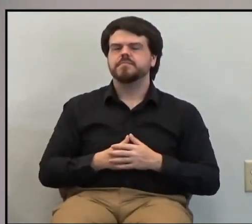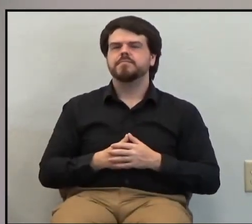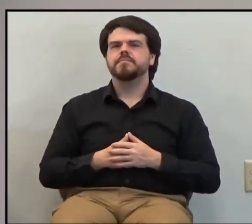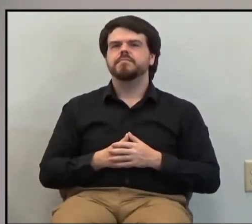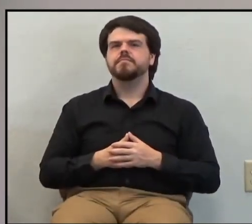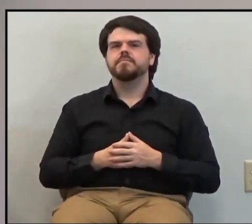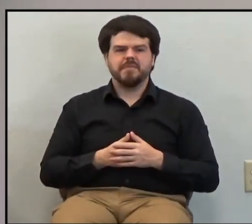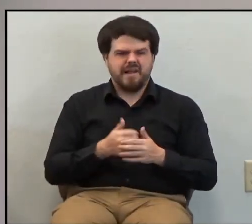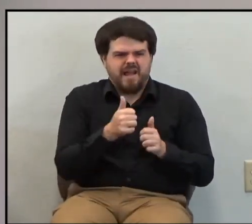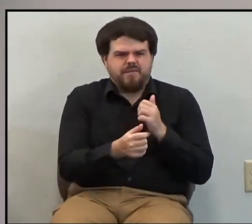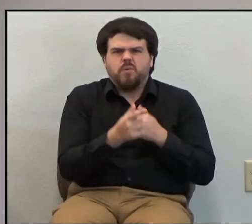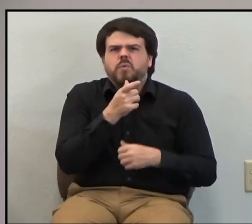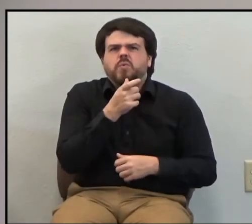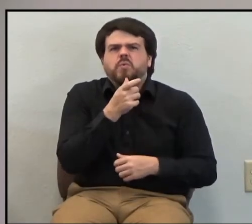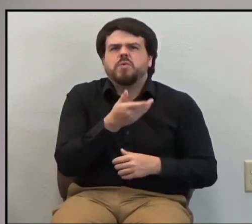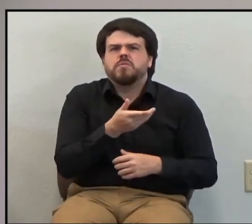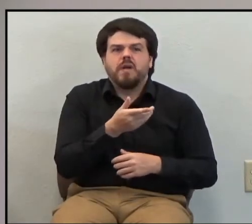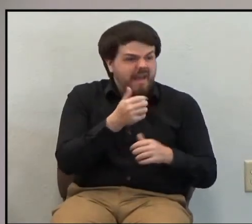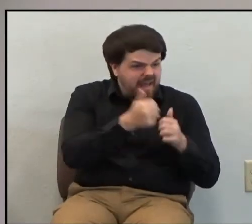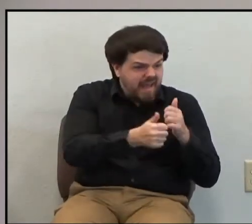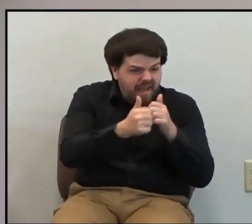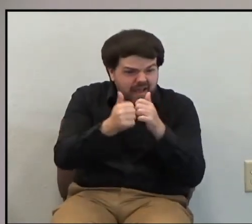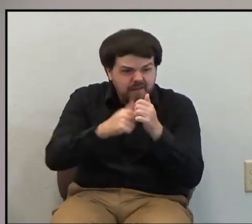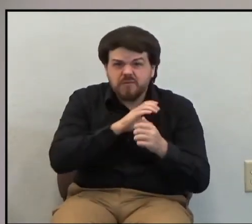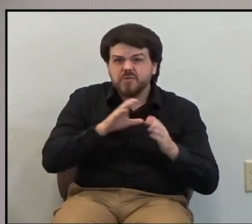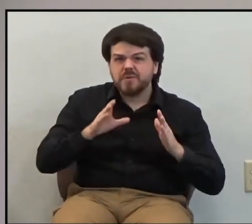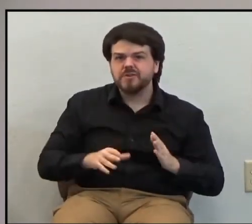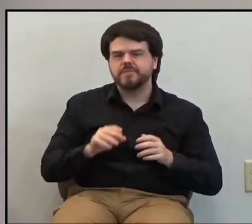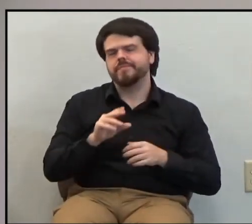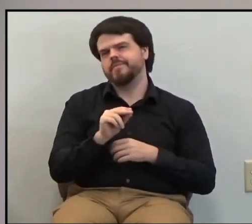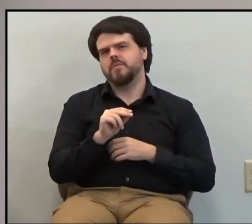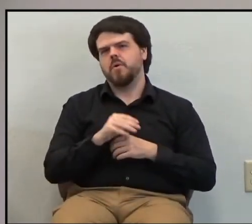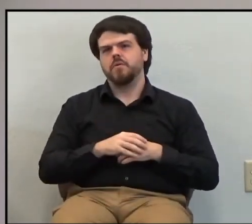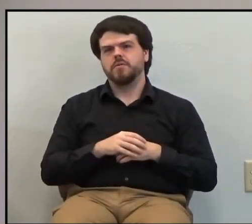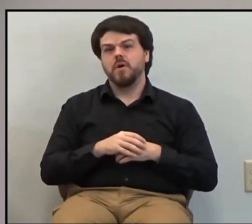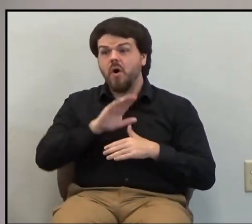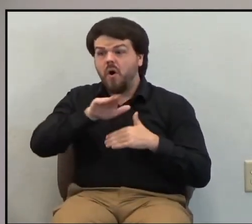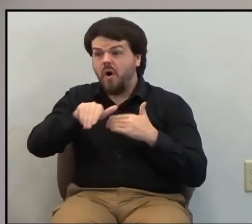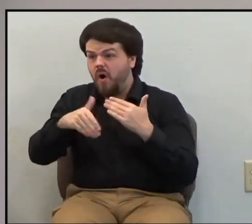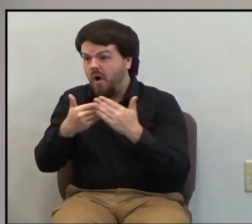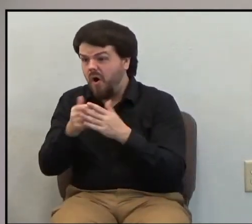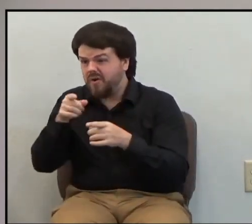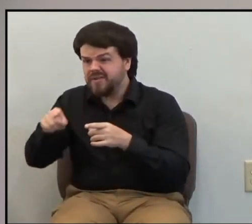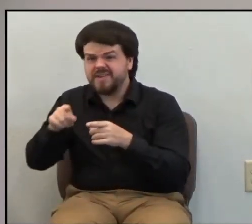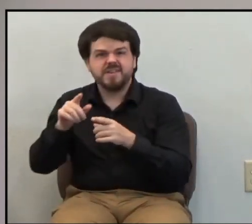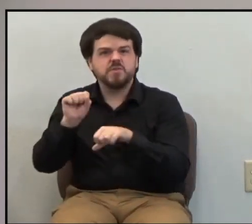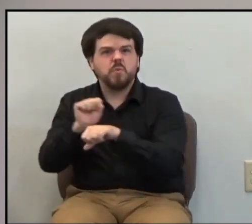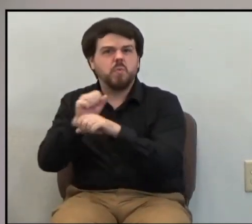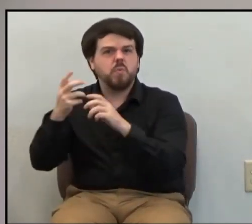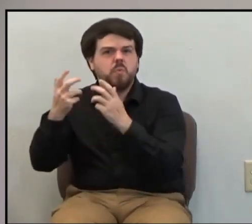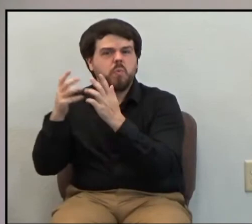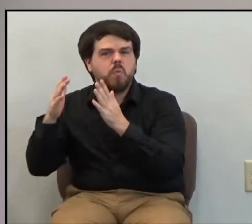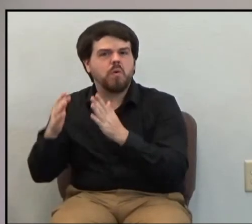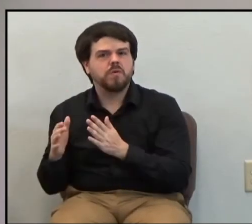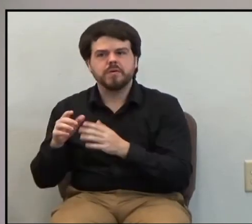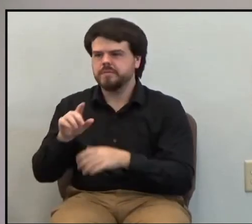everyone who? Every Christian? No. All his fellow workers, Timothy and Silas? No.